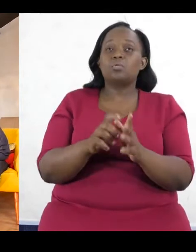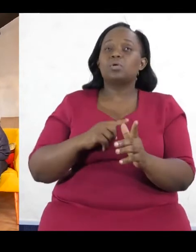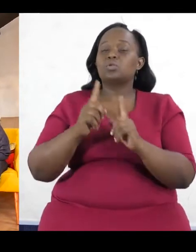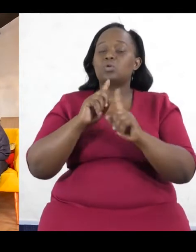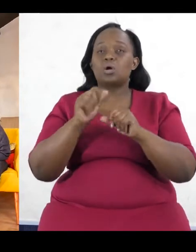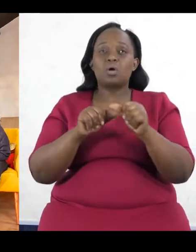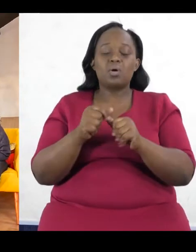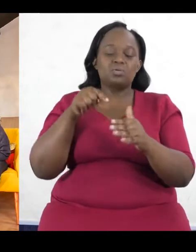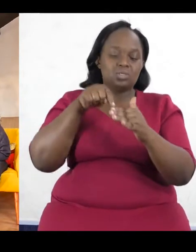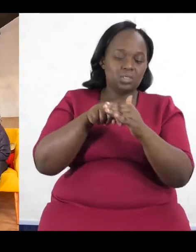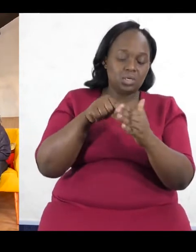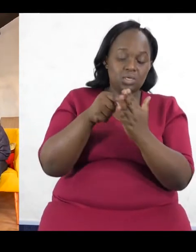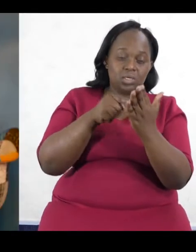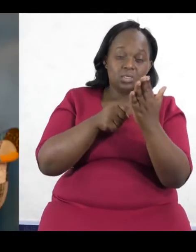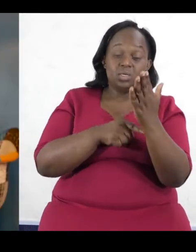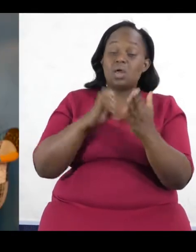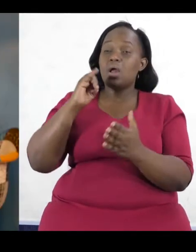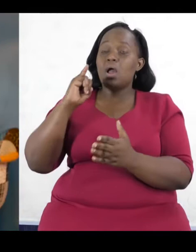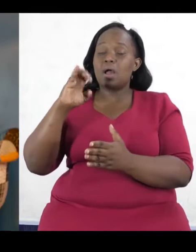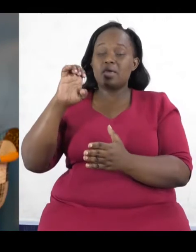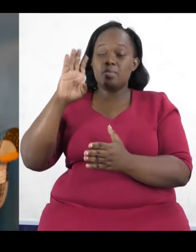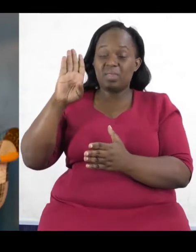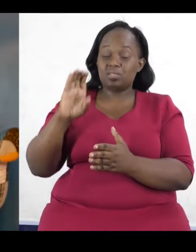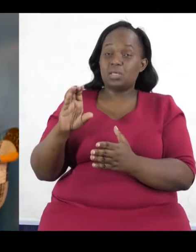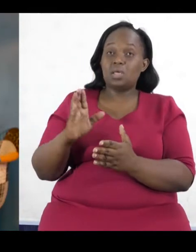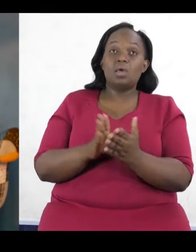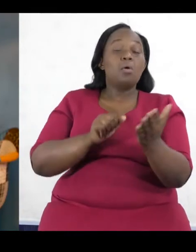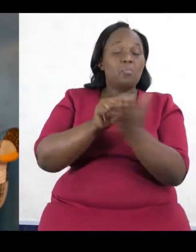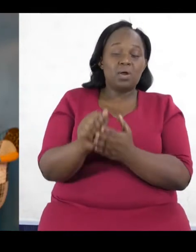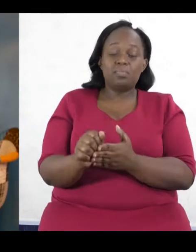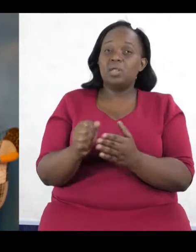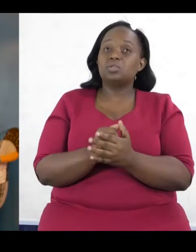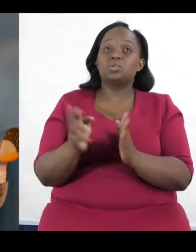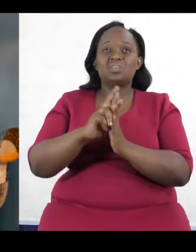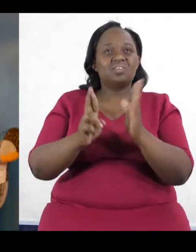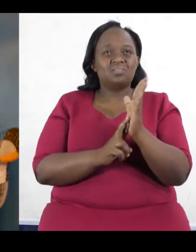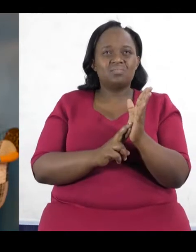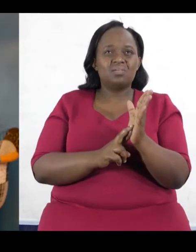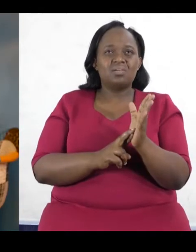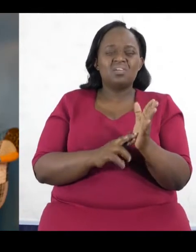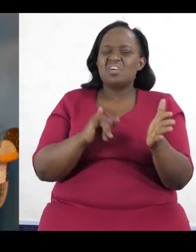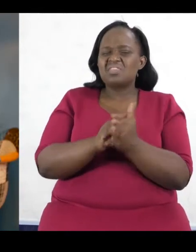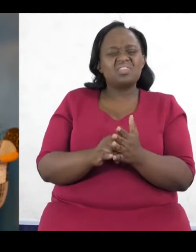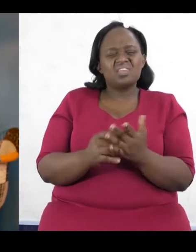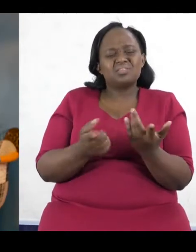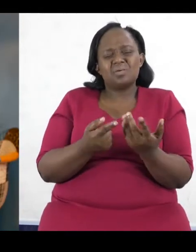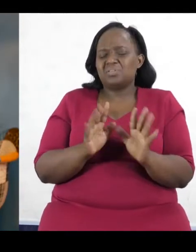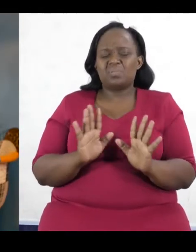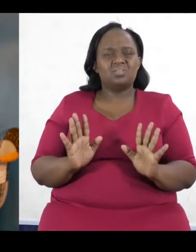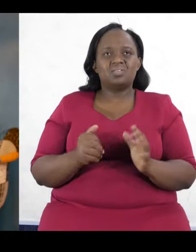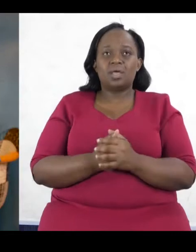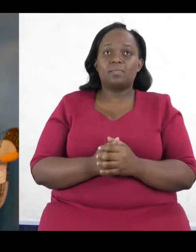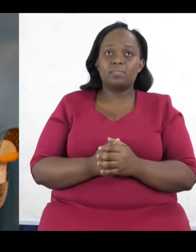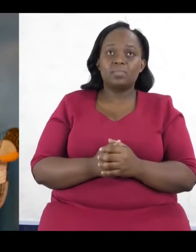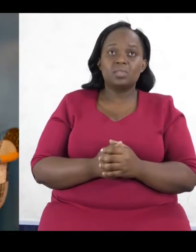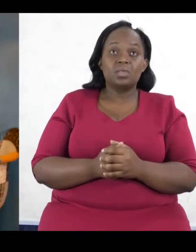and I think we might talk about this in more detail later, you see the IBC published some regulations recently about campaign finance. Those are astronomical figures for the average